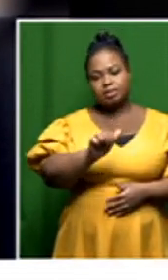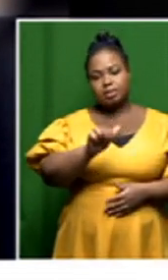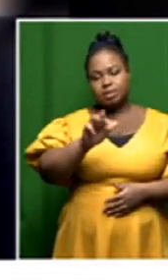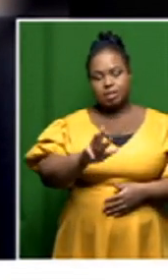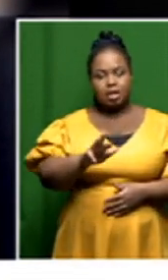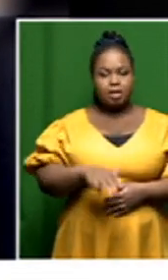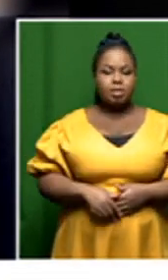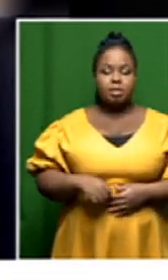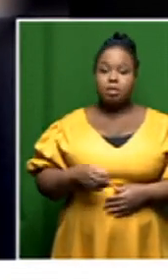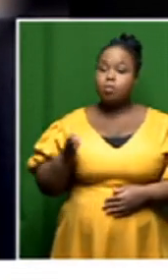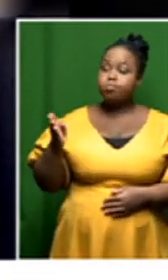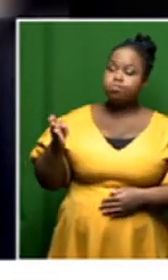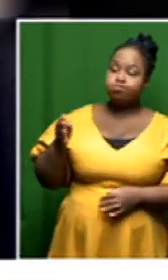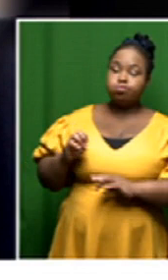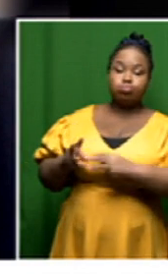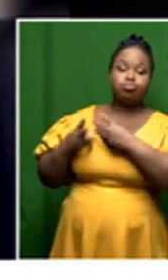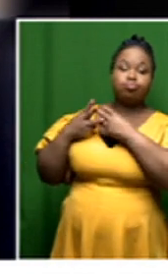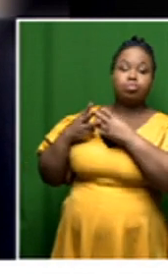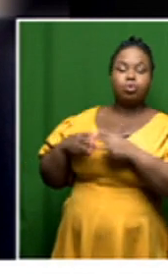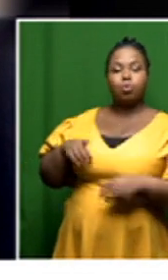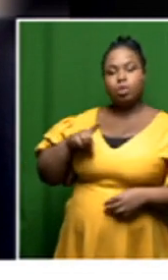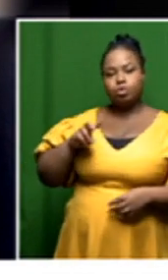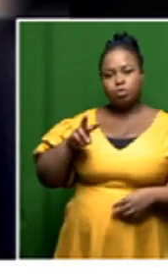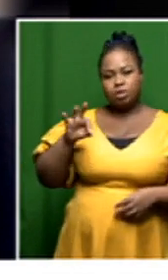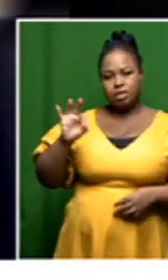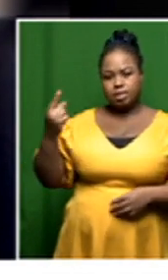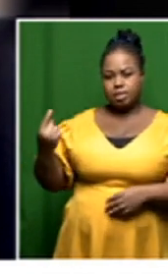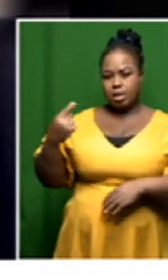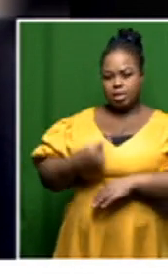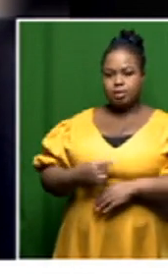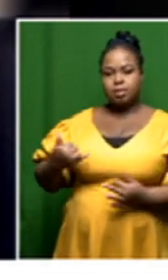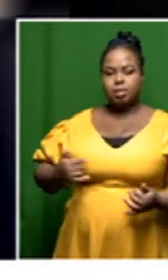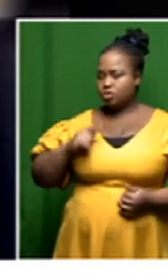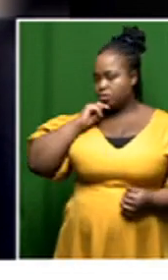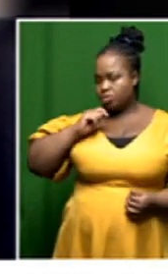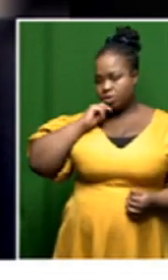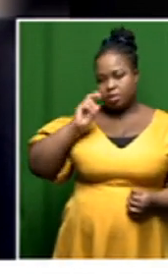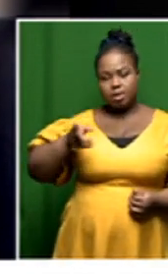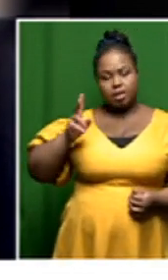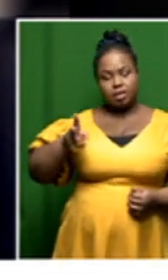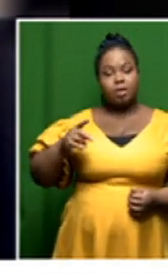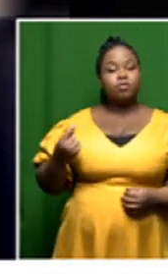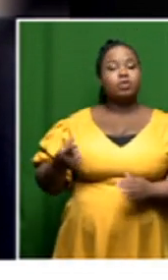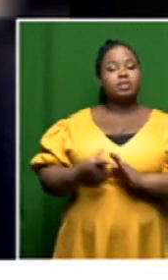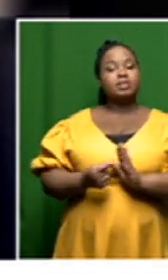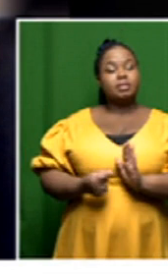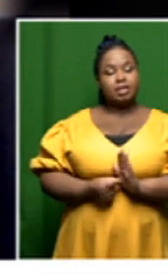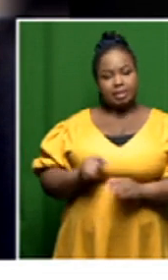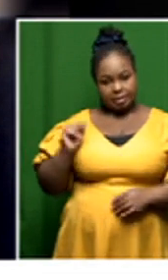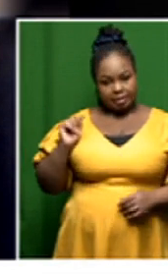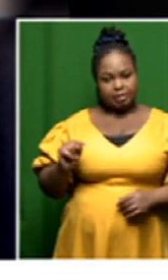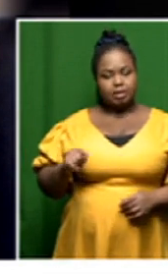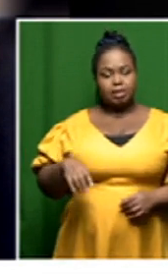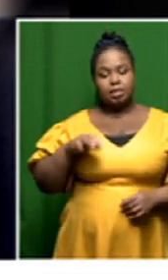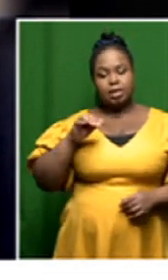comunicado for 123 days significantly this morning is also the date on which uh